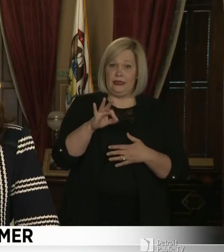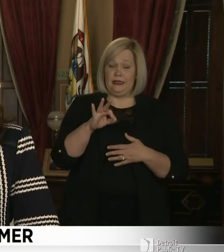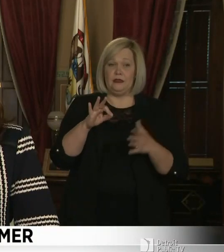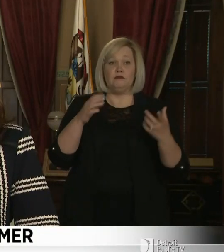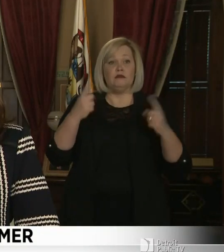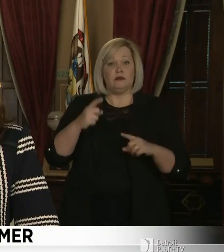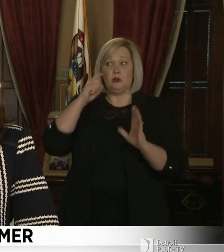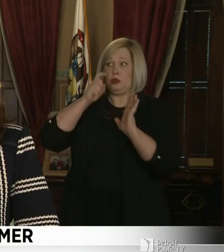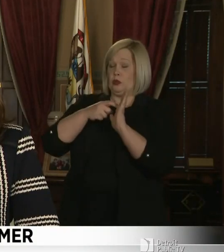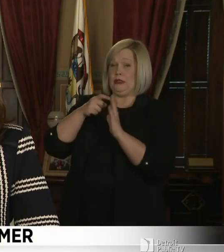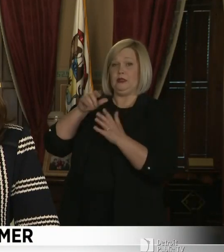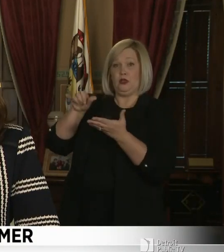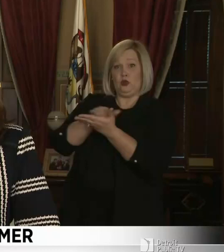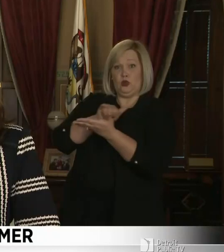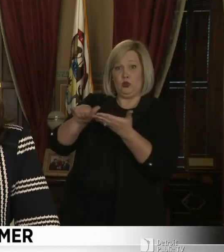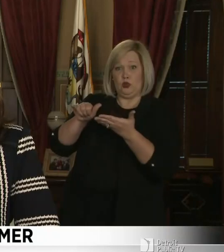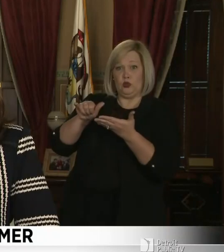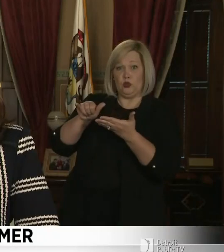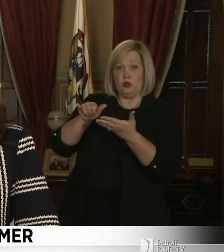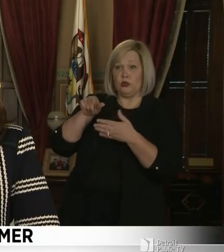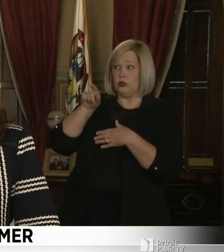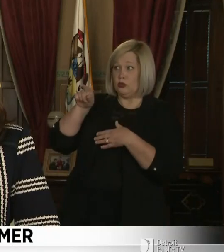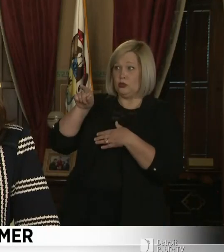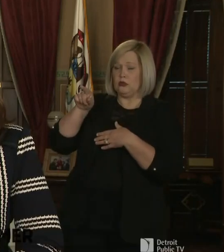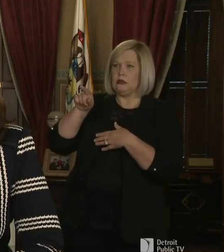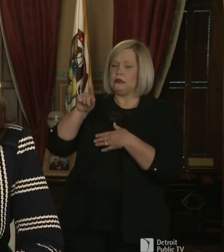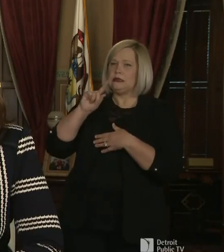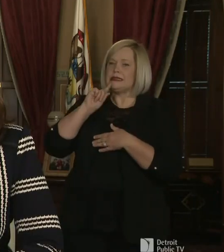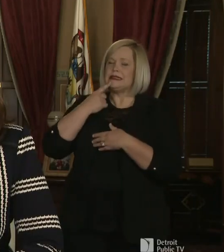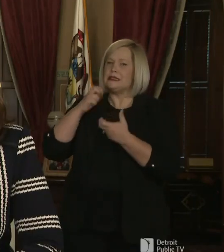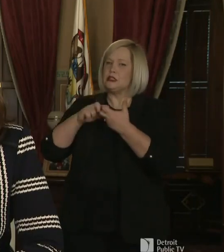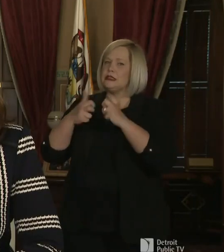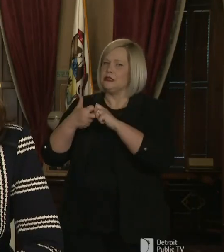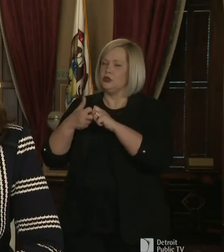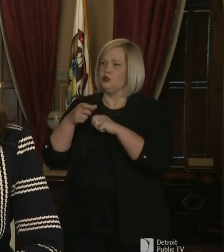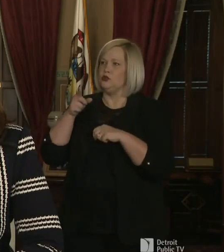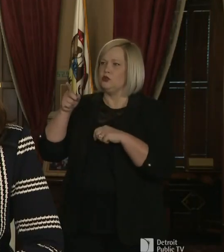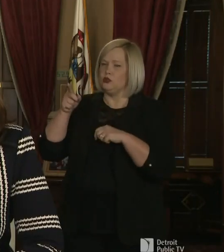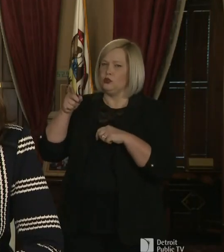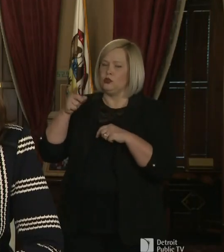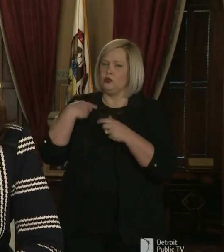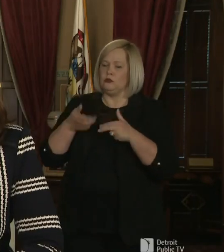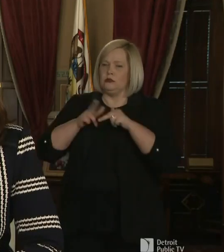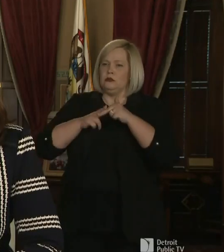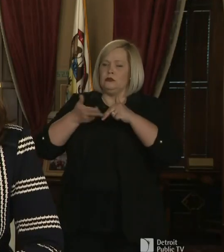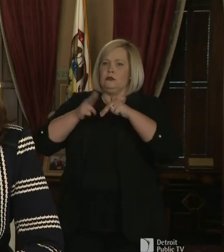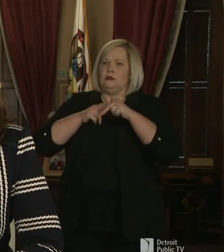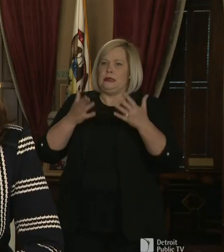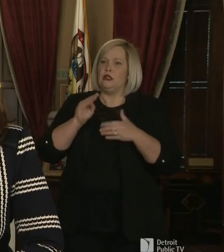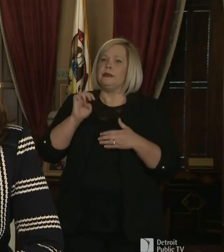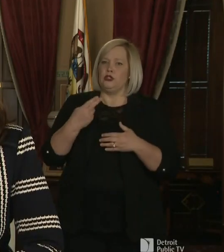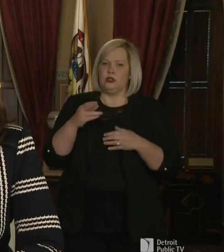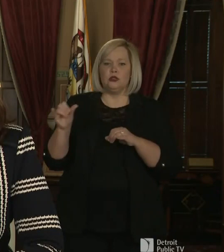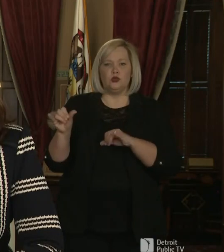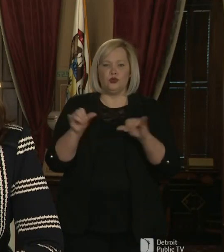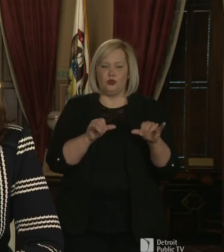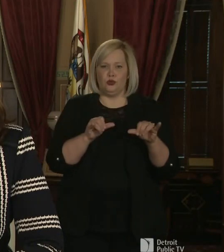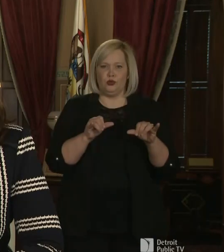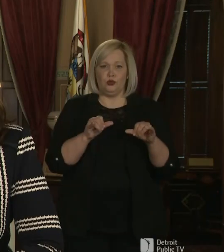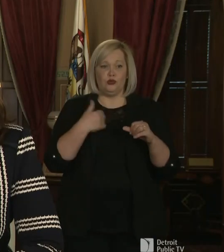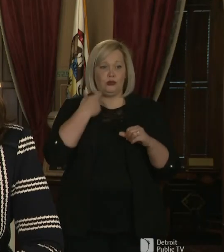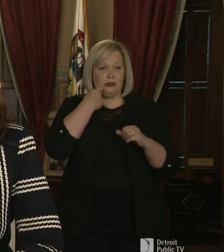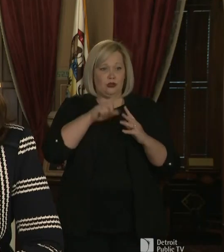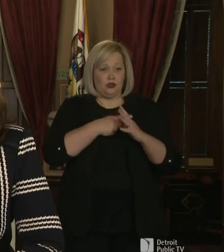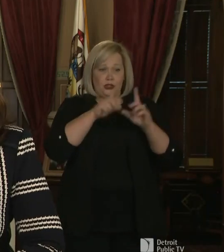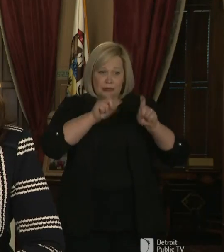York, this is a real issue and it's growing in Michigan as well. We are testing, we are